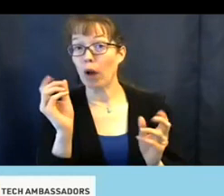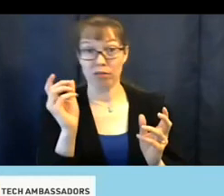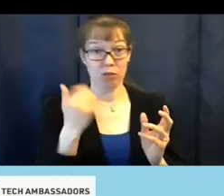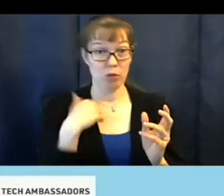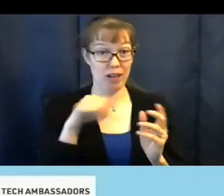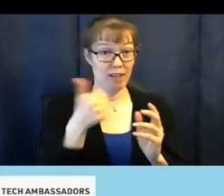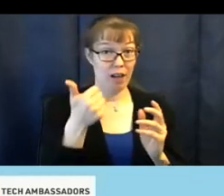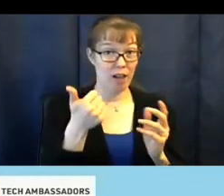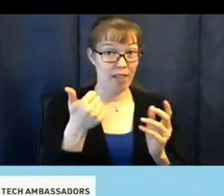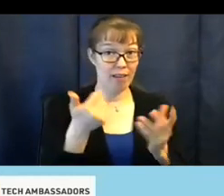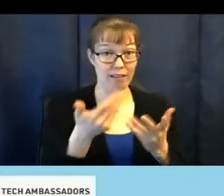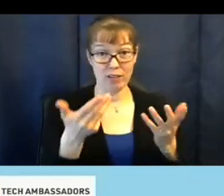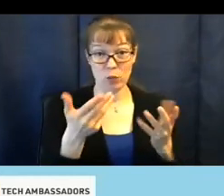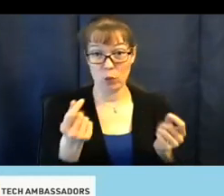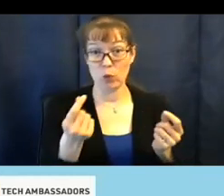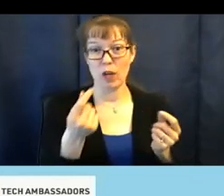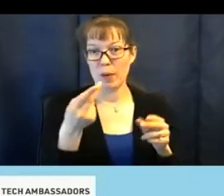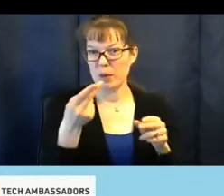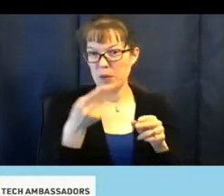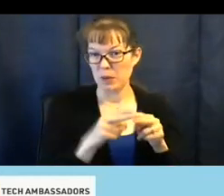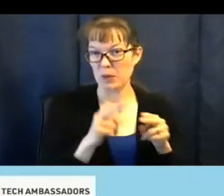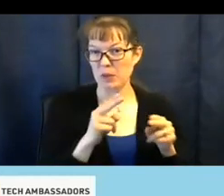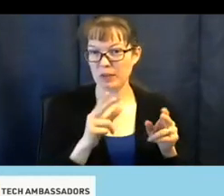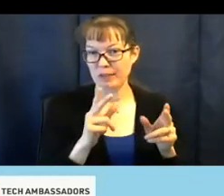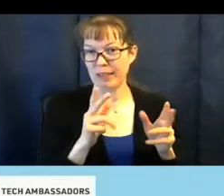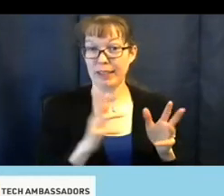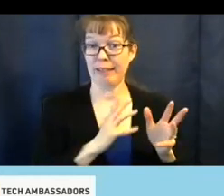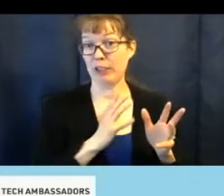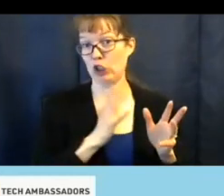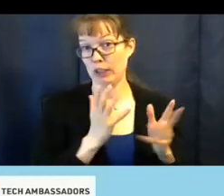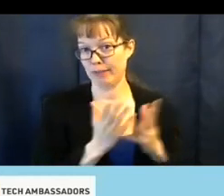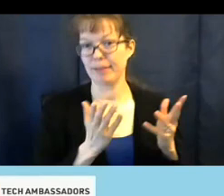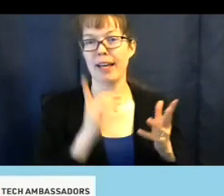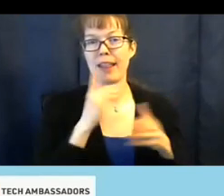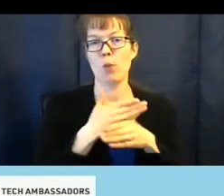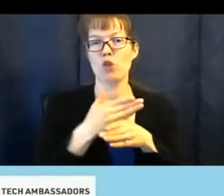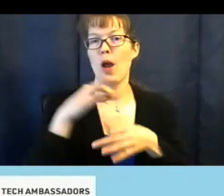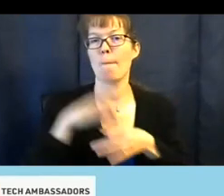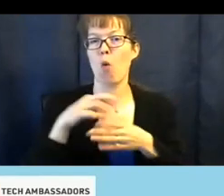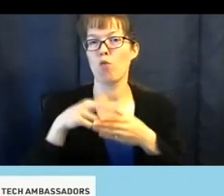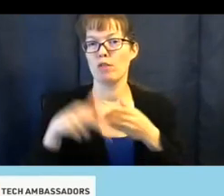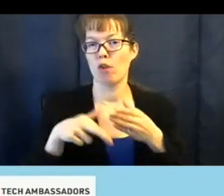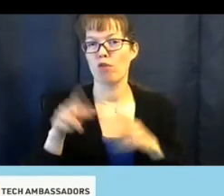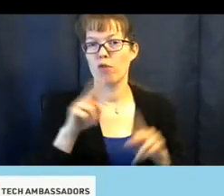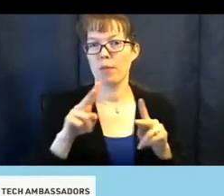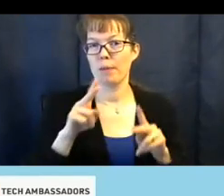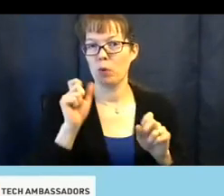else to do, I'm going to do a little something officially here. And then we're going to share some poll results with anyone who can stay.